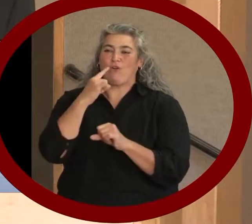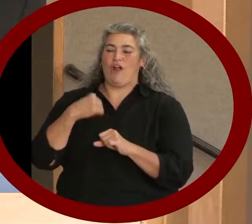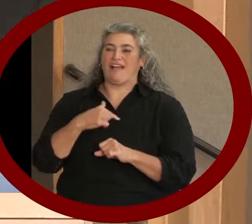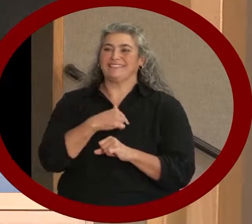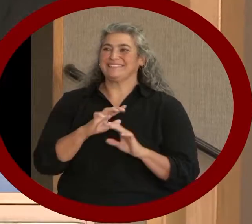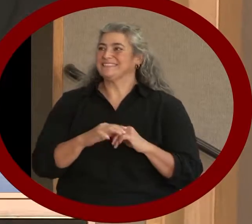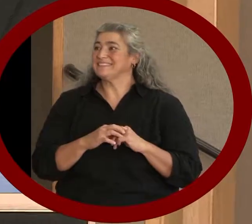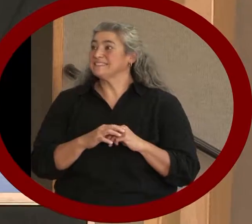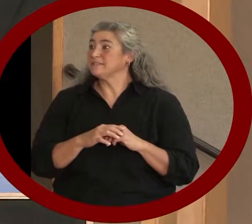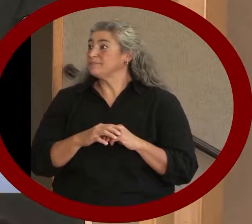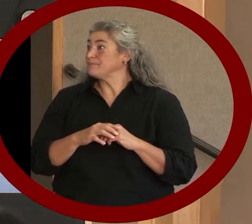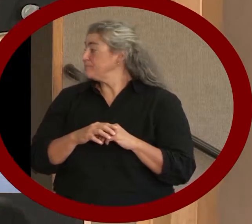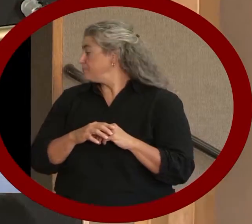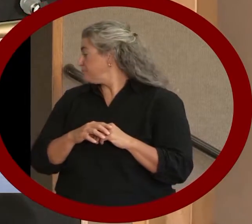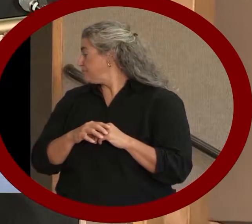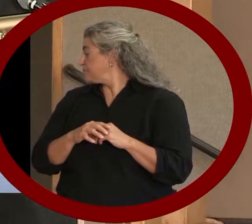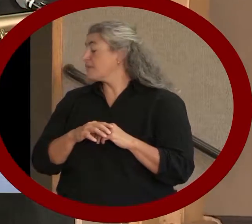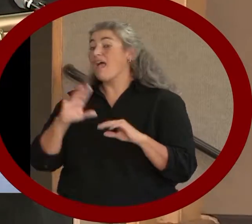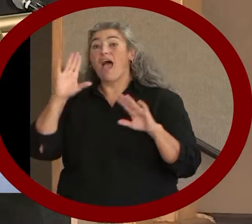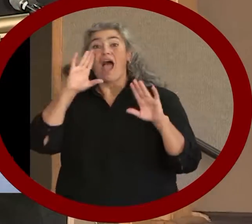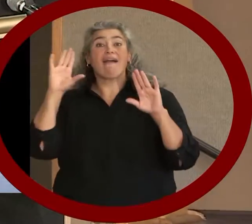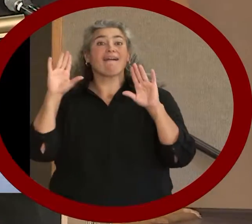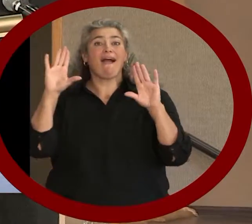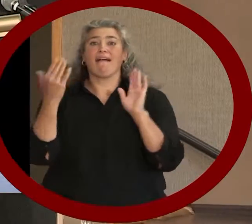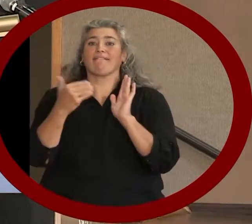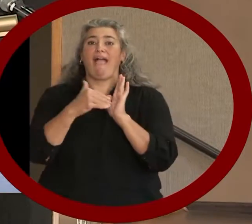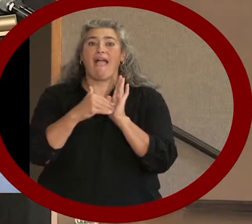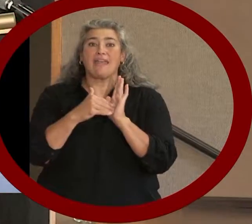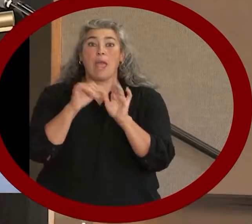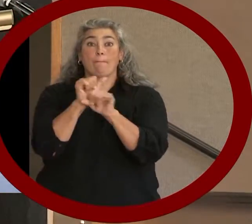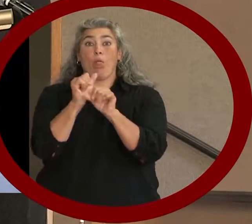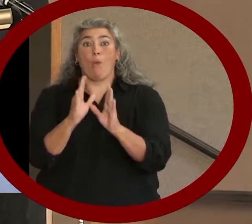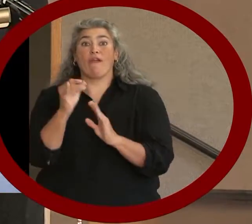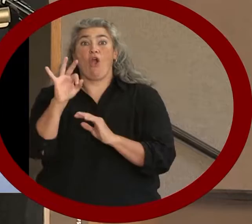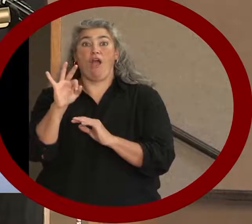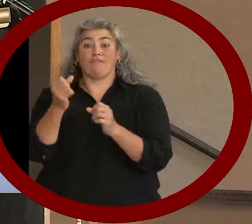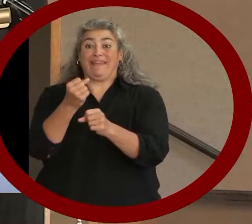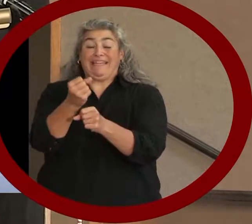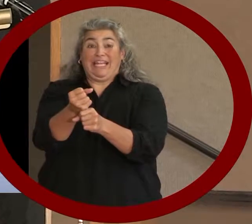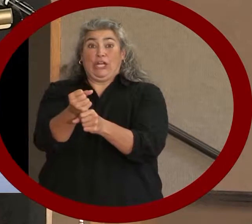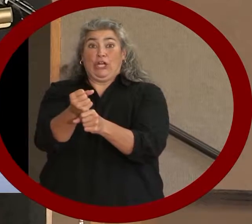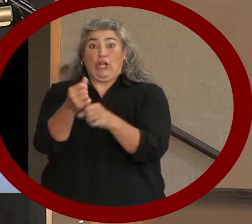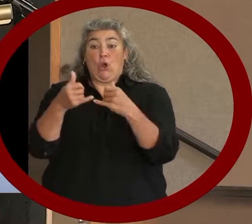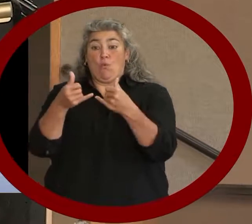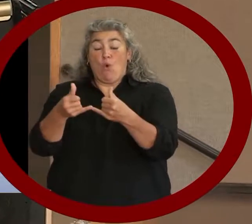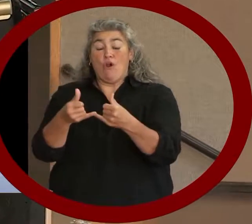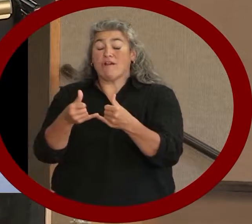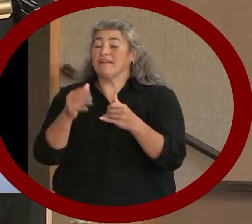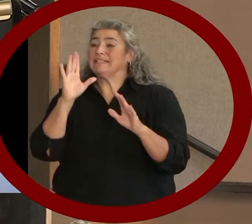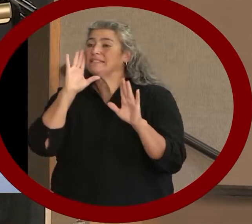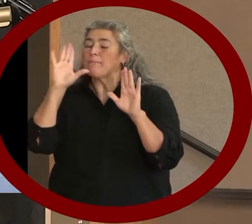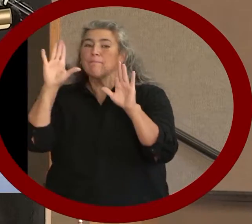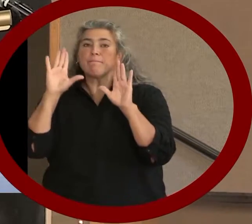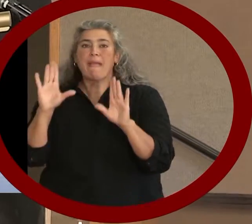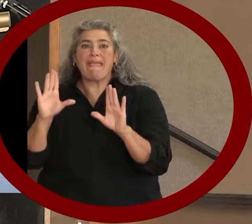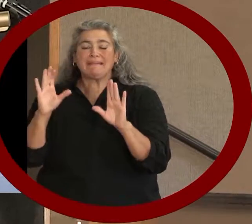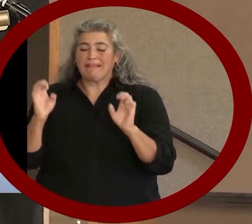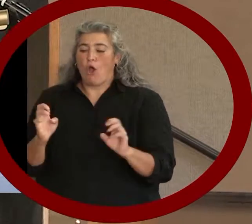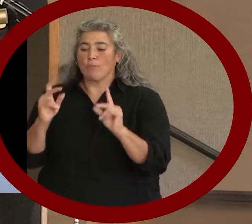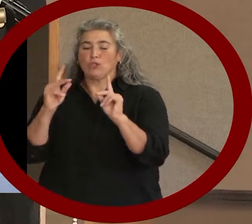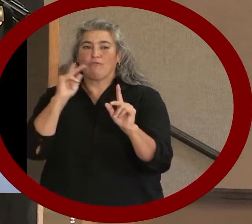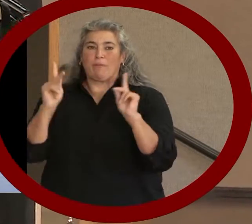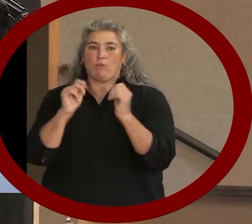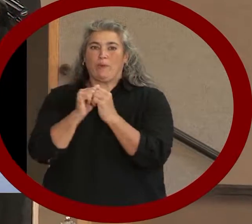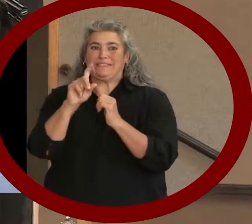So just to acknowledge again, the Employer of the Year Award recognizes the employer who provides the authentic work opportunities for people with